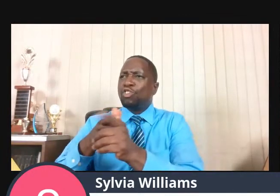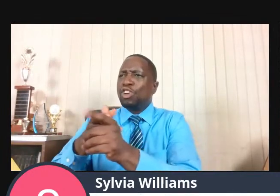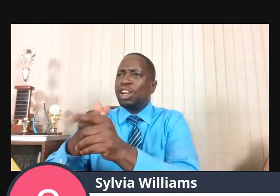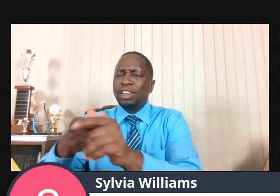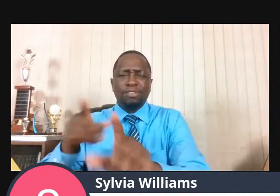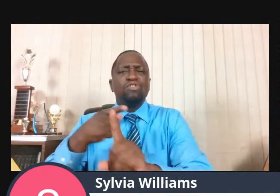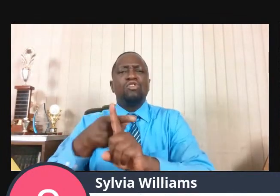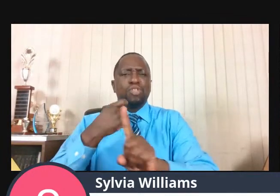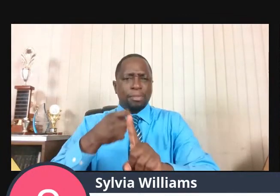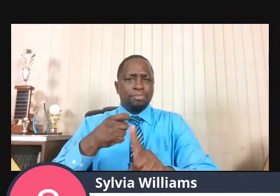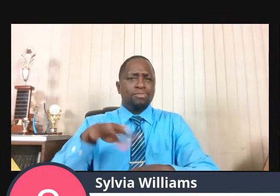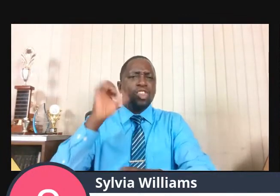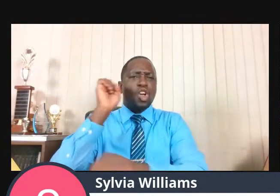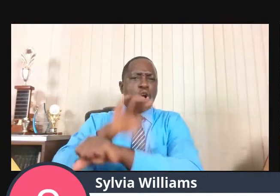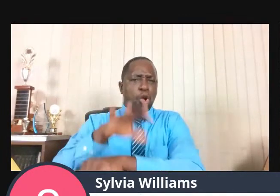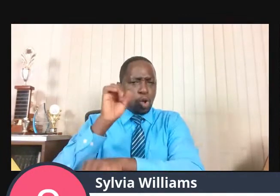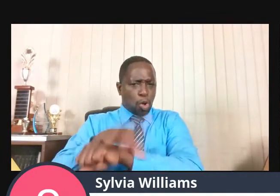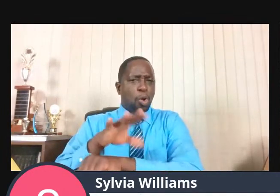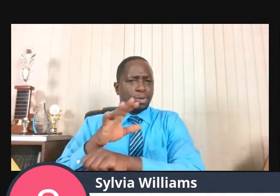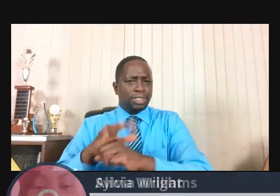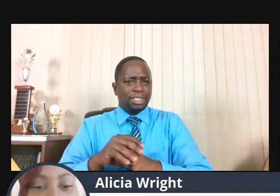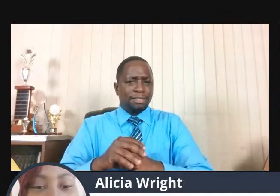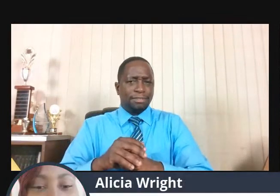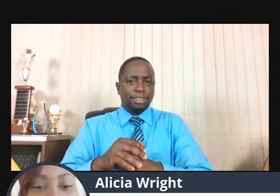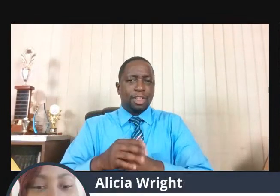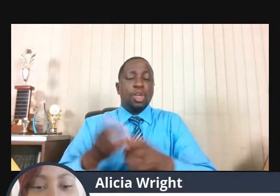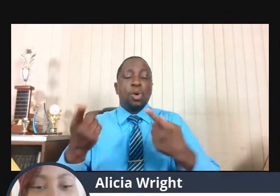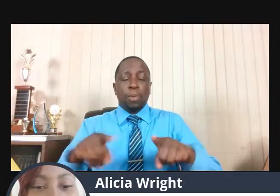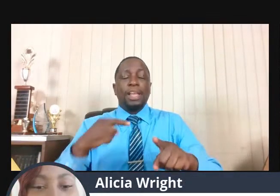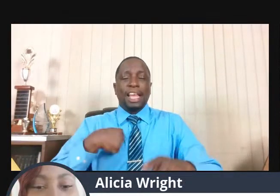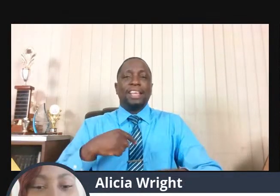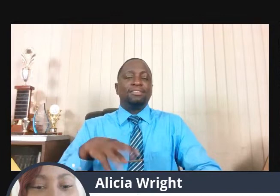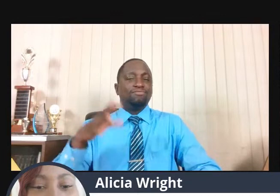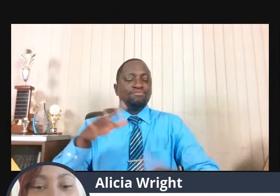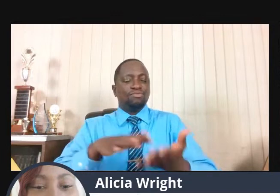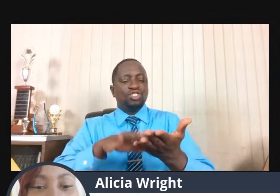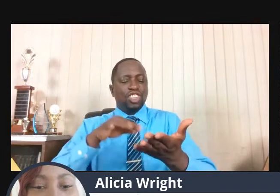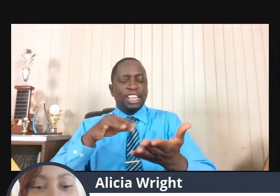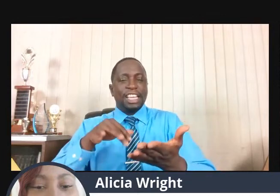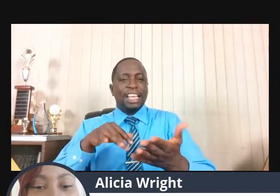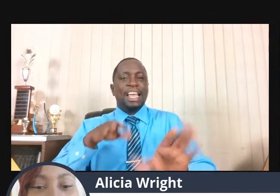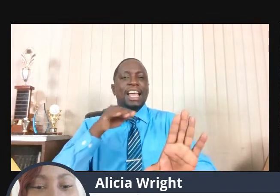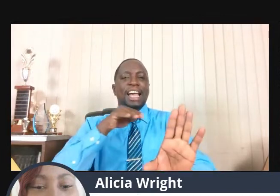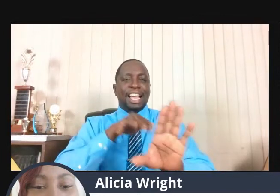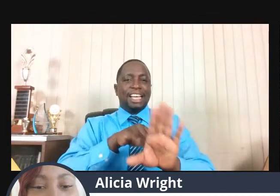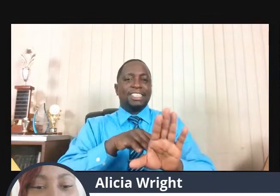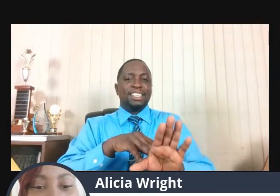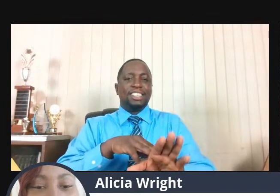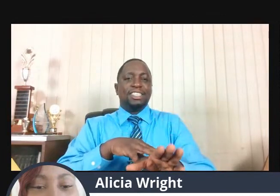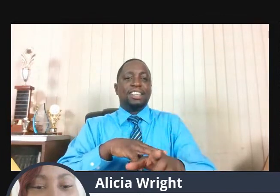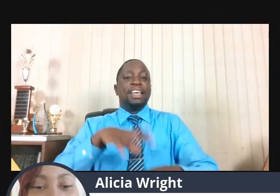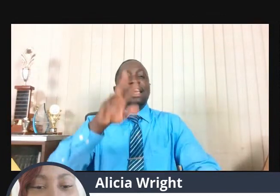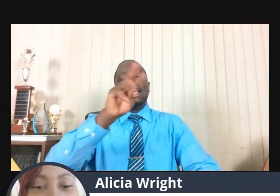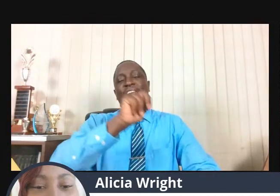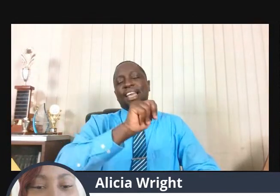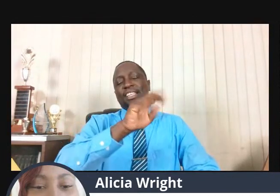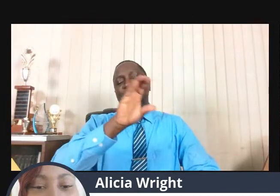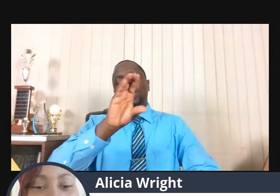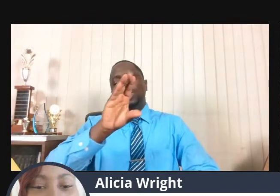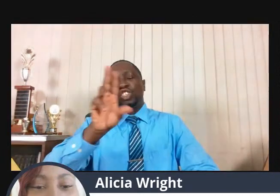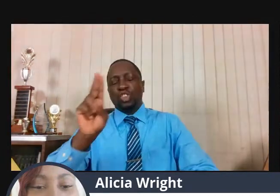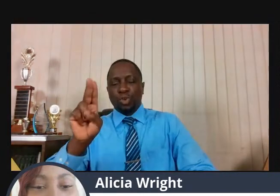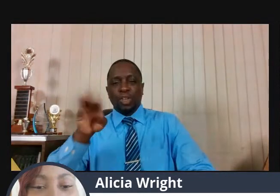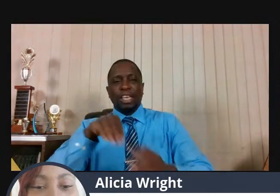running from counseling. When I studied at Weston East College then, now Northern Caribbean